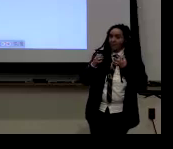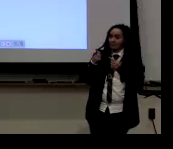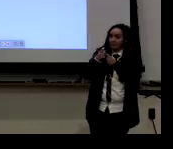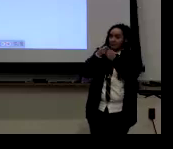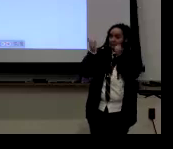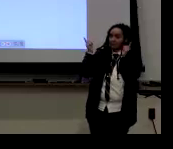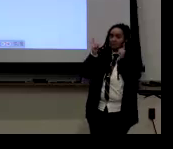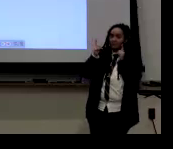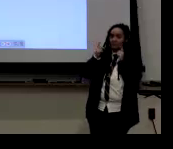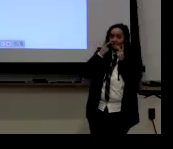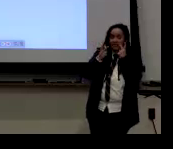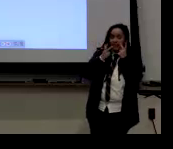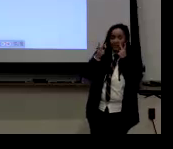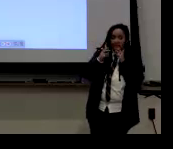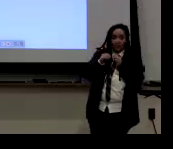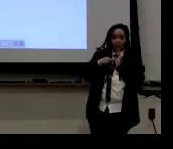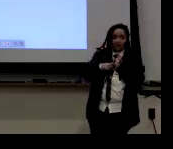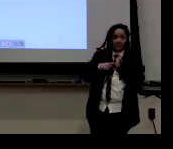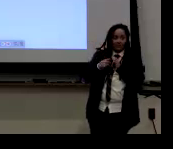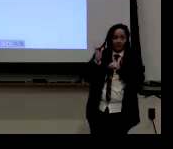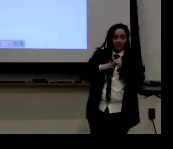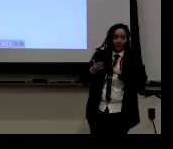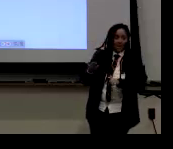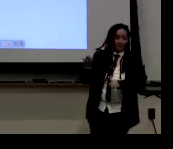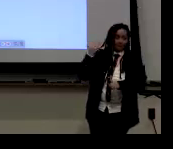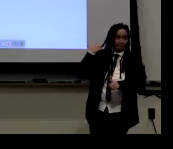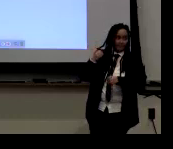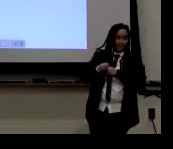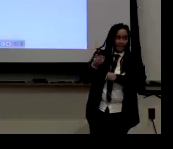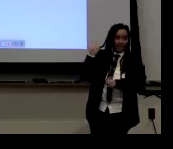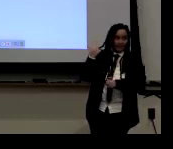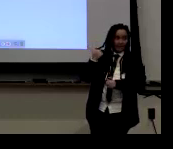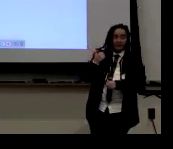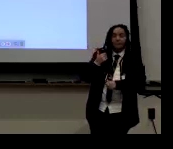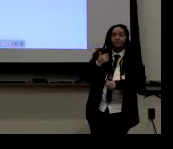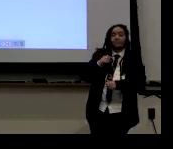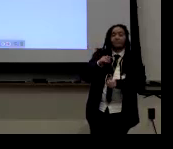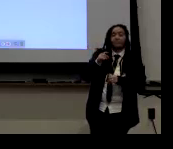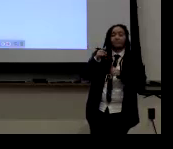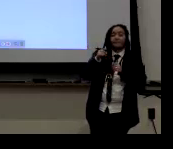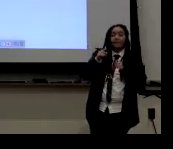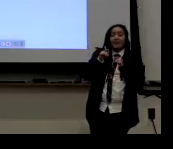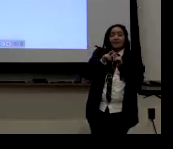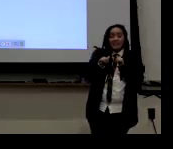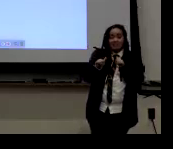So deaf children, they have a lot of visibility and representation, more so than before.